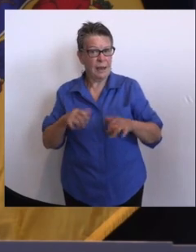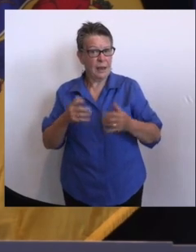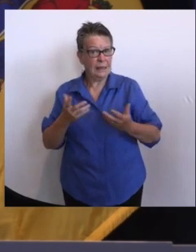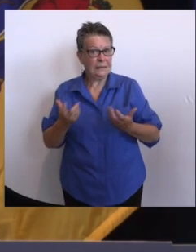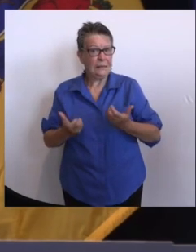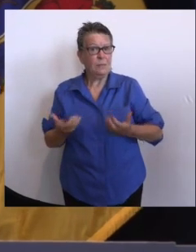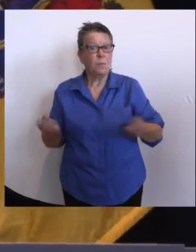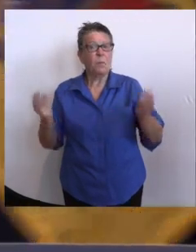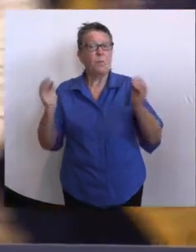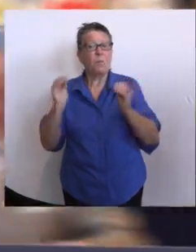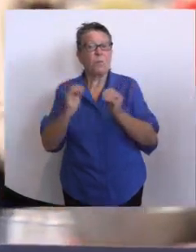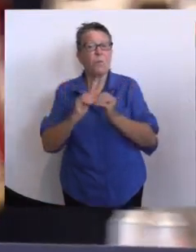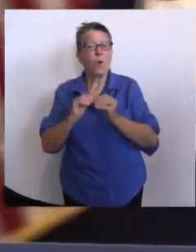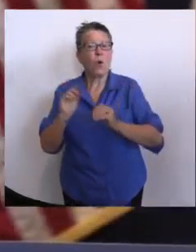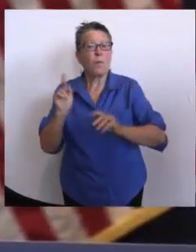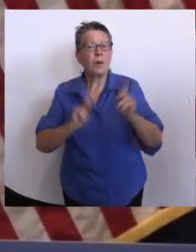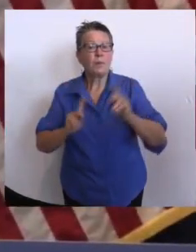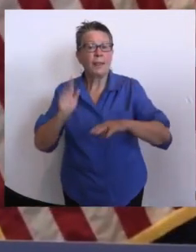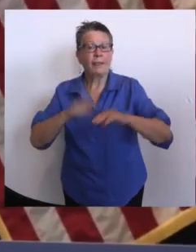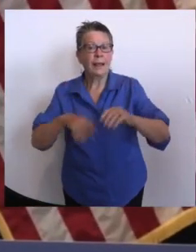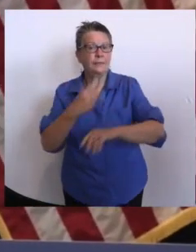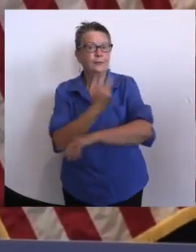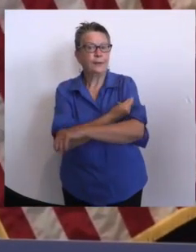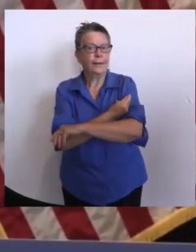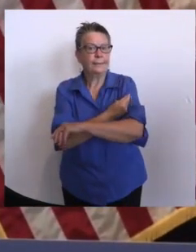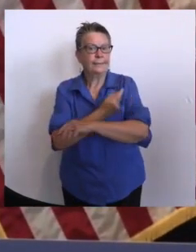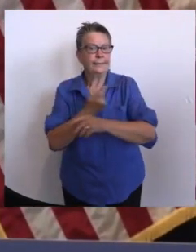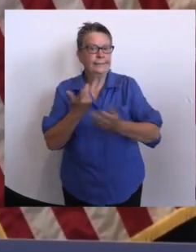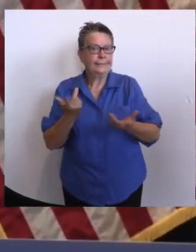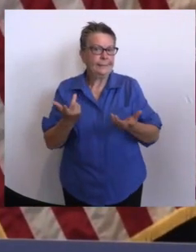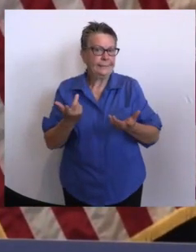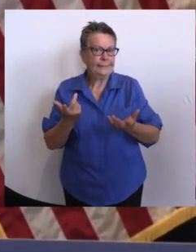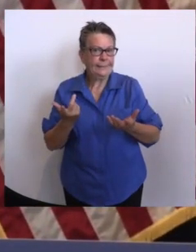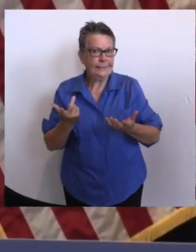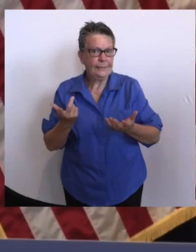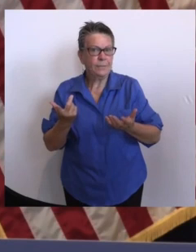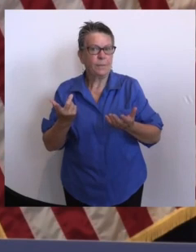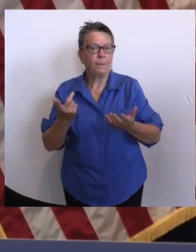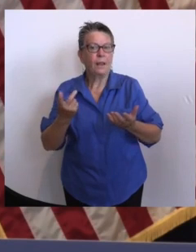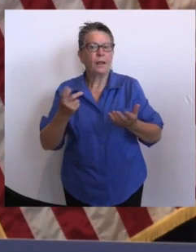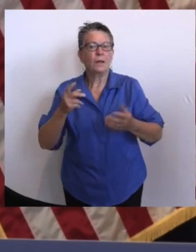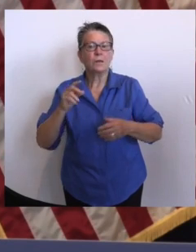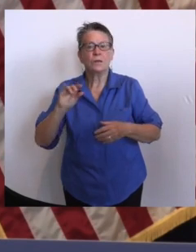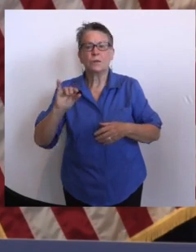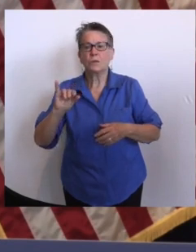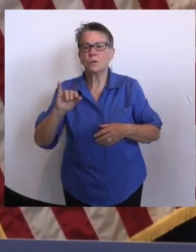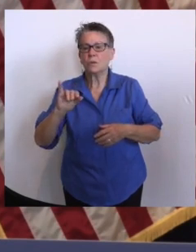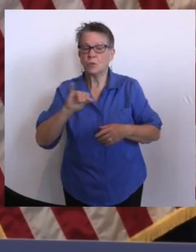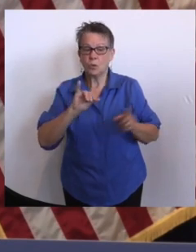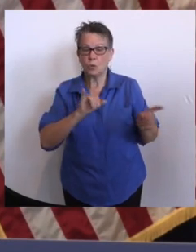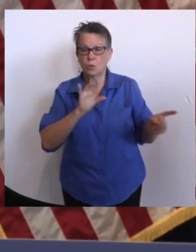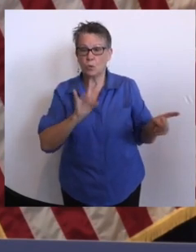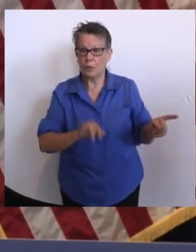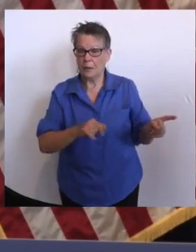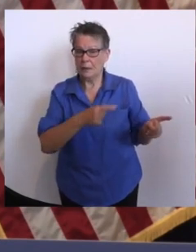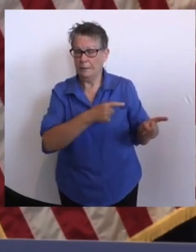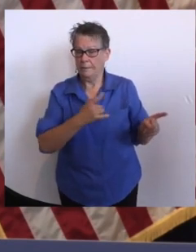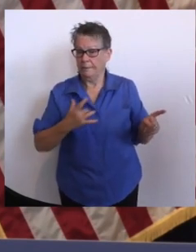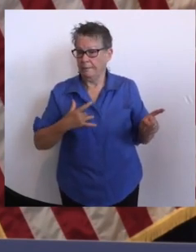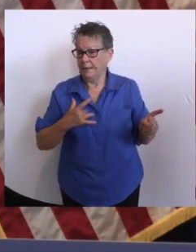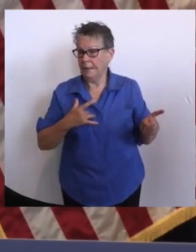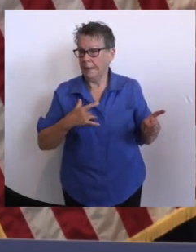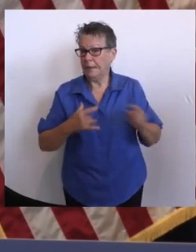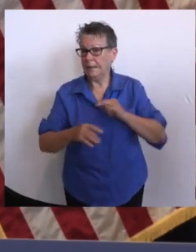please weigh in. We expect to have at least one mega site up almost immediately, if not September 20th, shortly after that.